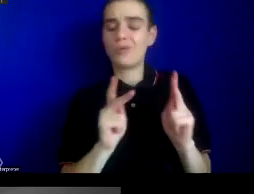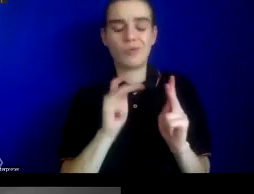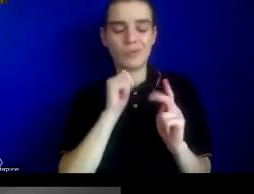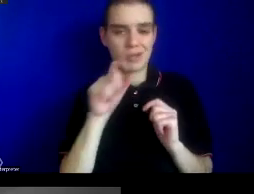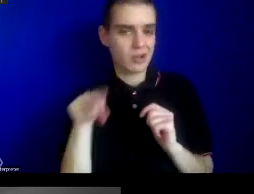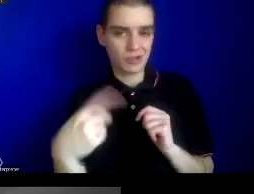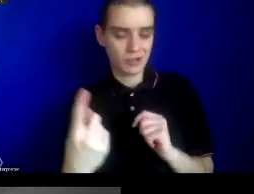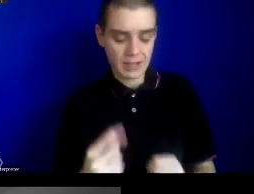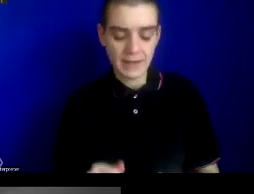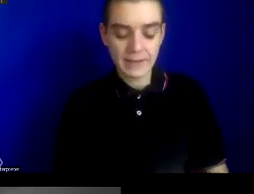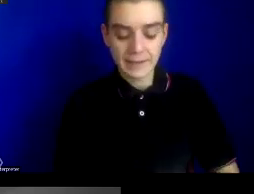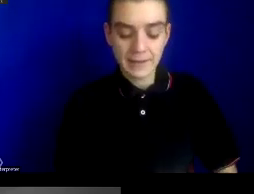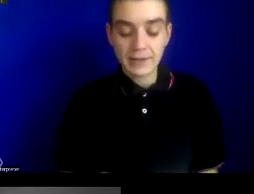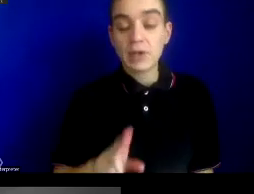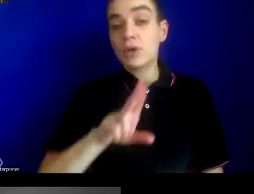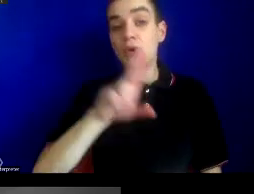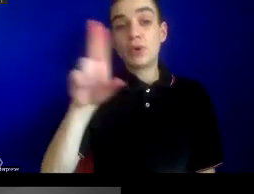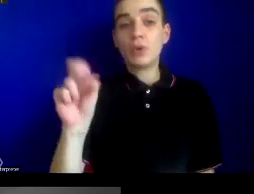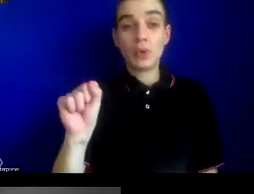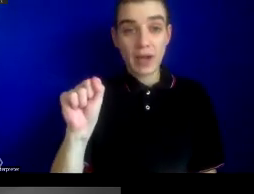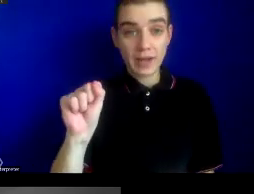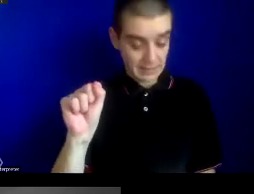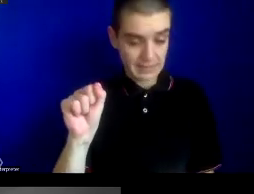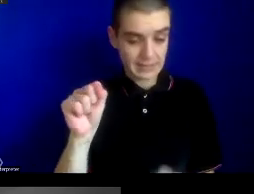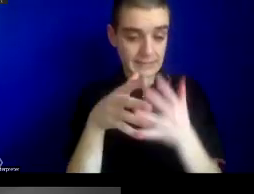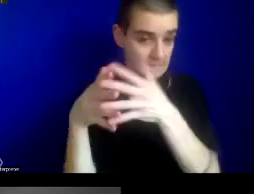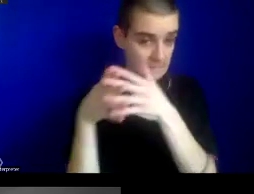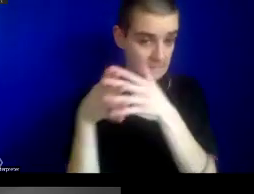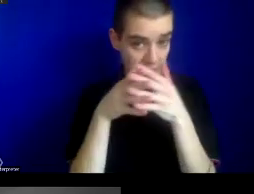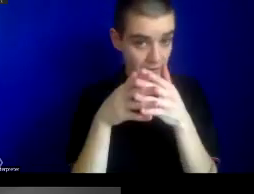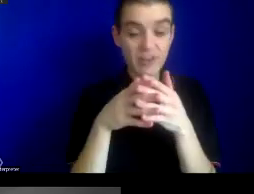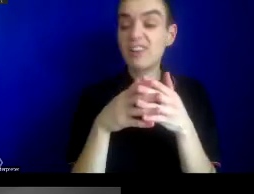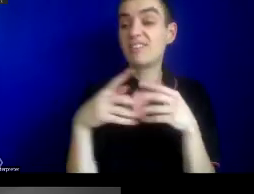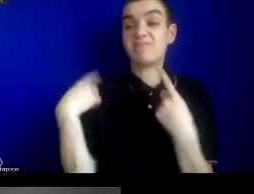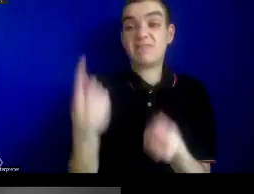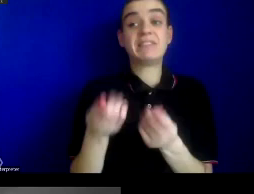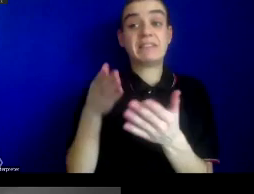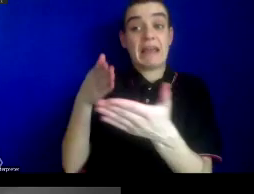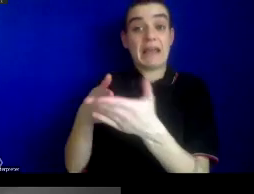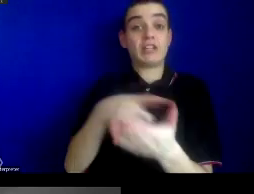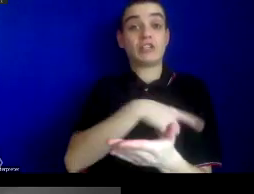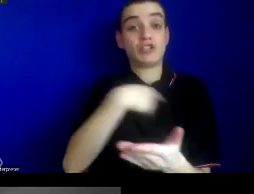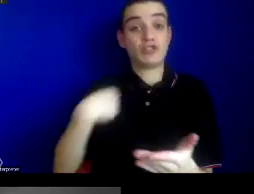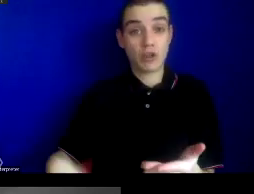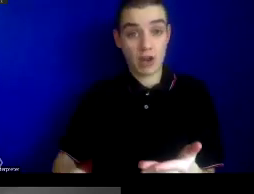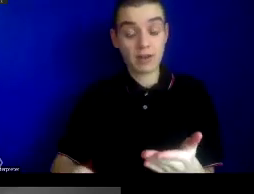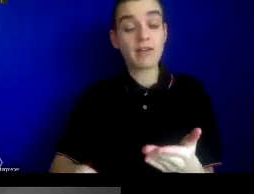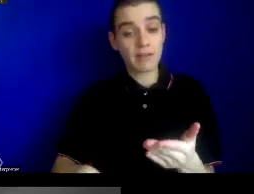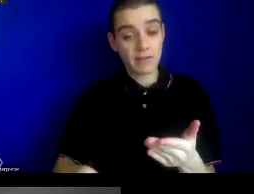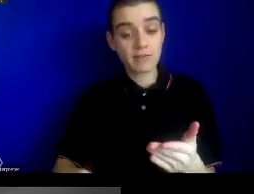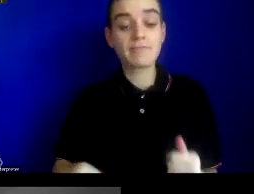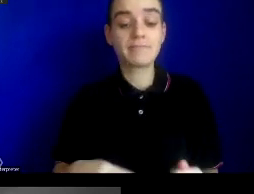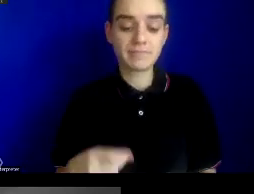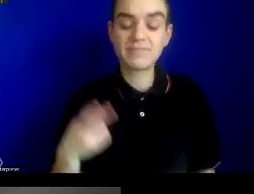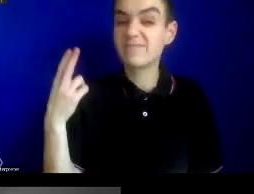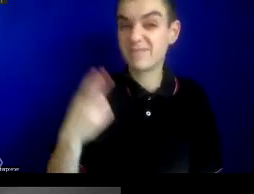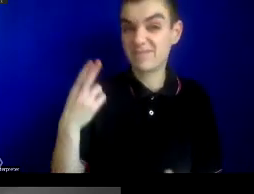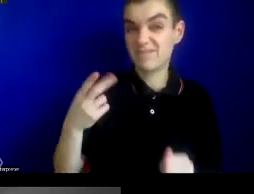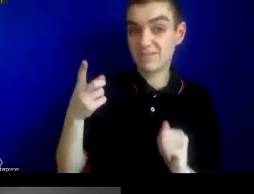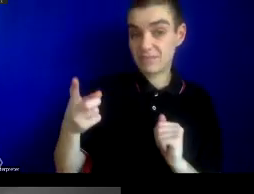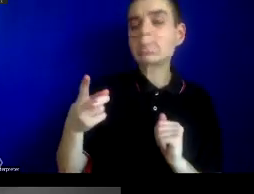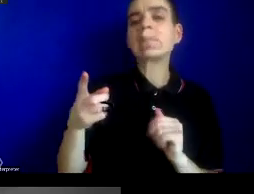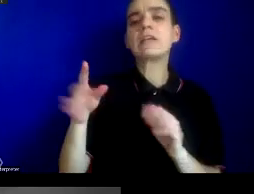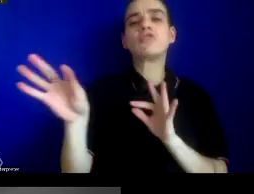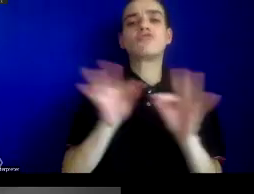The United States has a history of anti-Chinese sentiment in response to epidemics. Historian James Moore has described how in Honolulu,